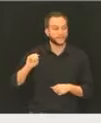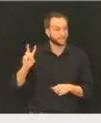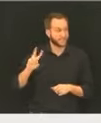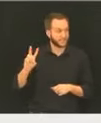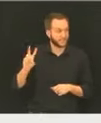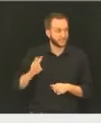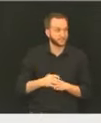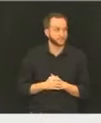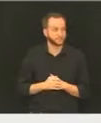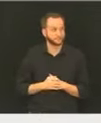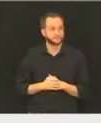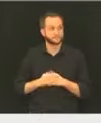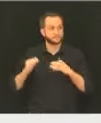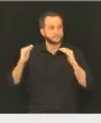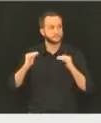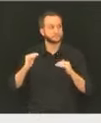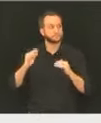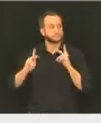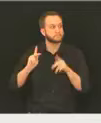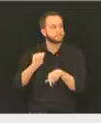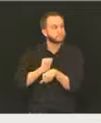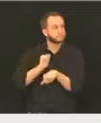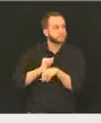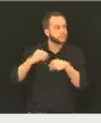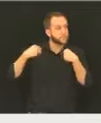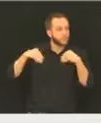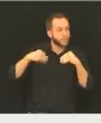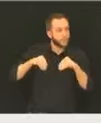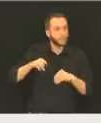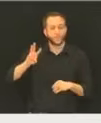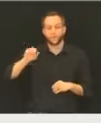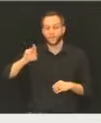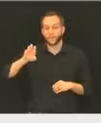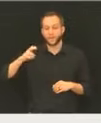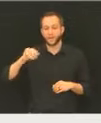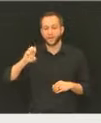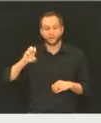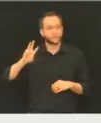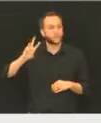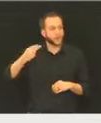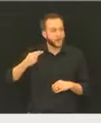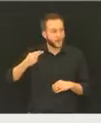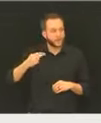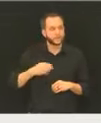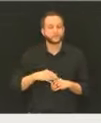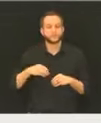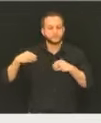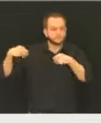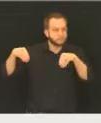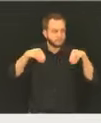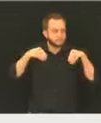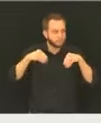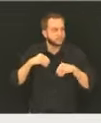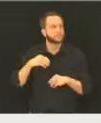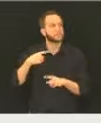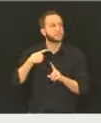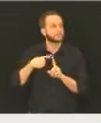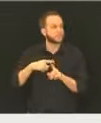that are critical, that supply critical supplies of materials for the COVID-19 response.